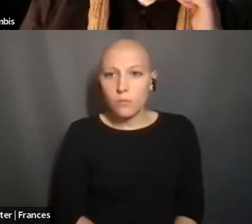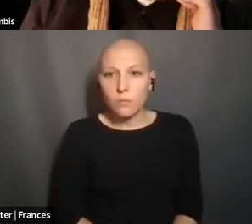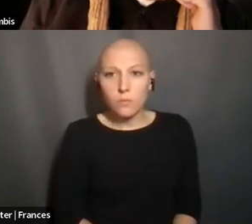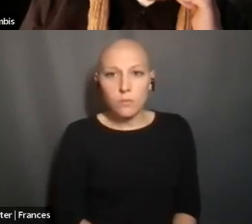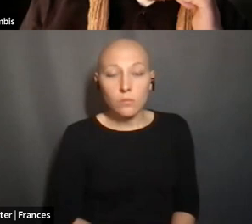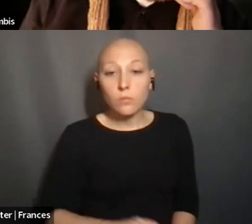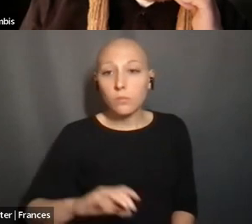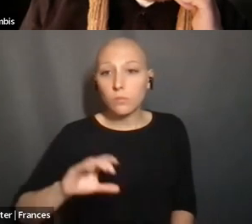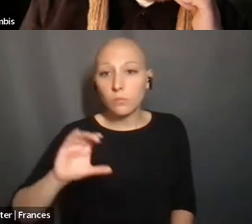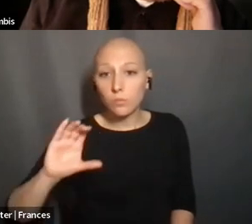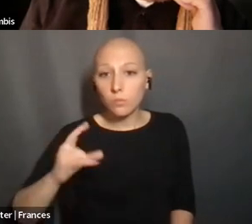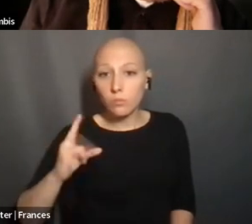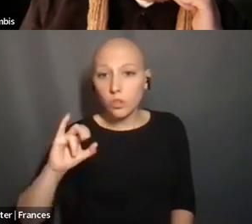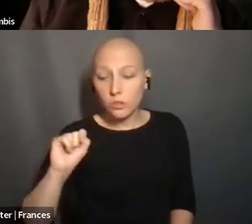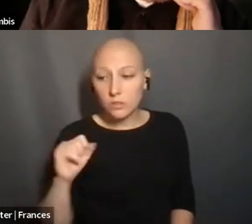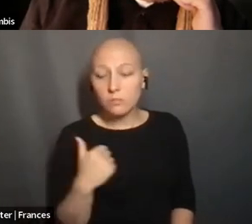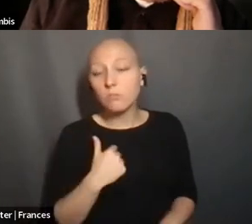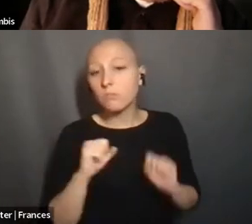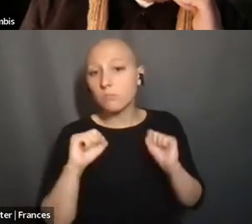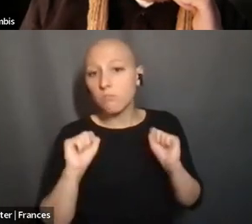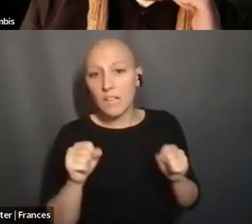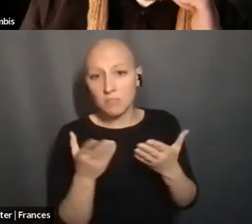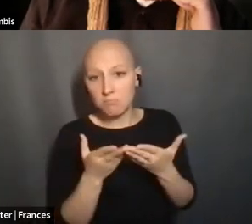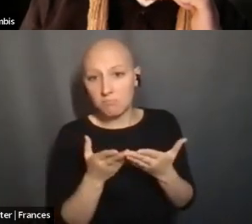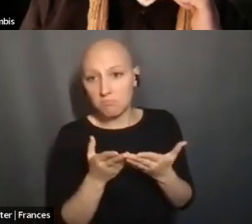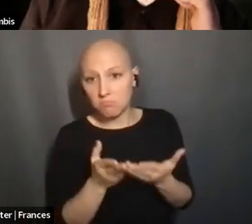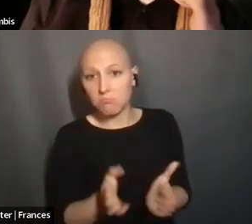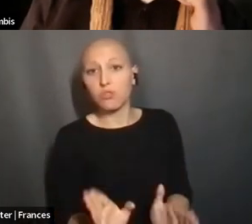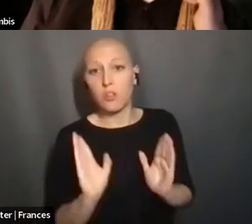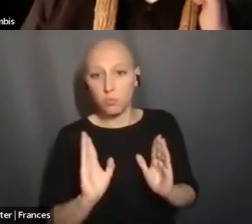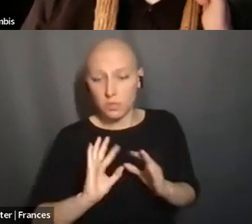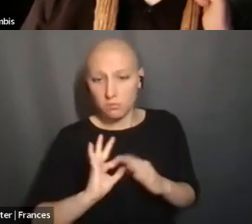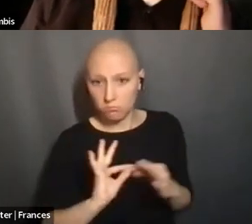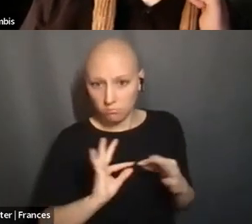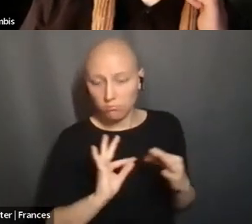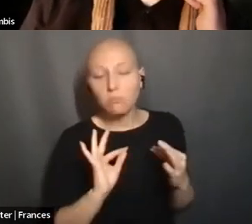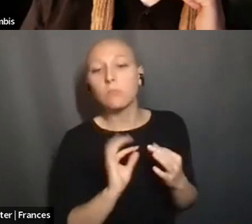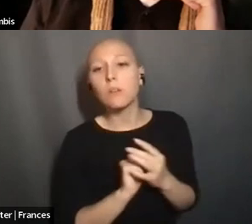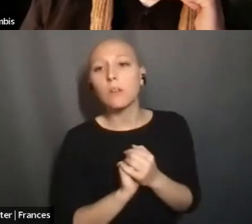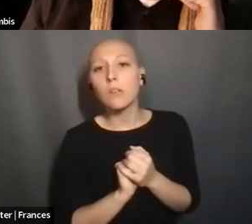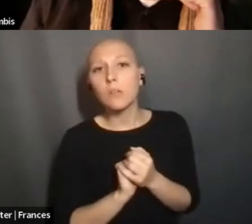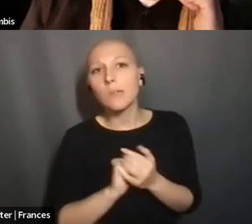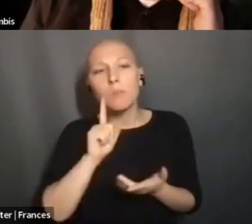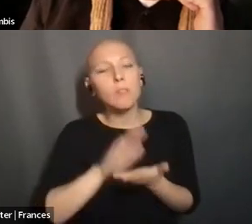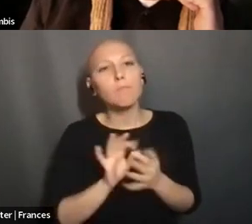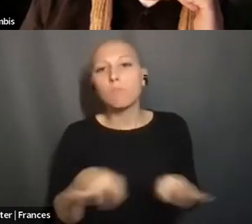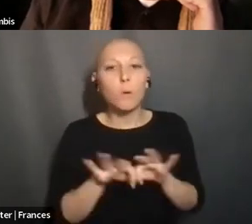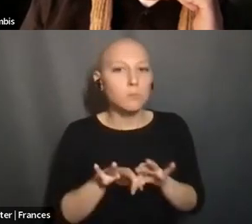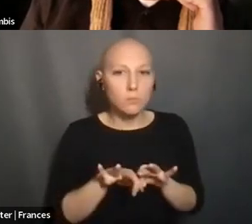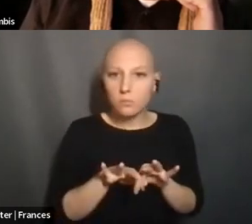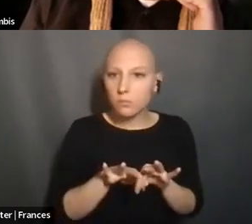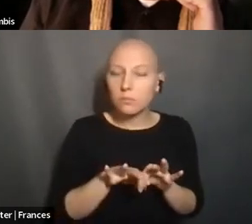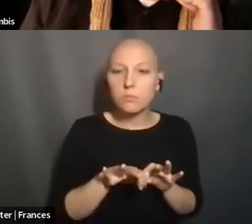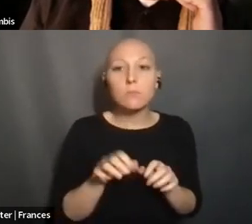WELL, I CAN SAY JUST GENERALLY OR I WOULD SAY JUST GENERALLY THAT I THINK IT'S REALLY IMPERATIVE THAT, THAT